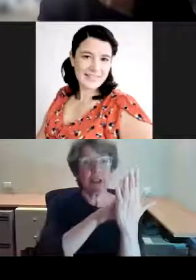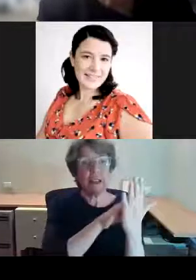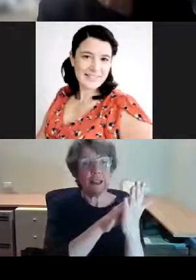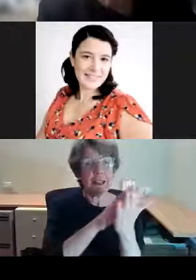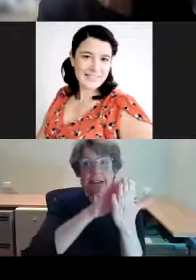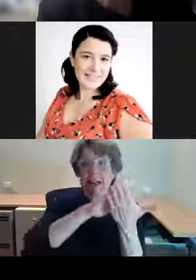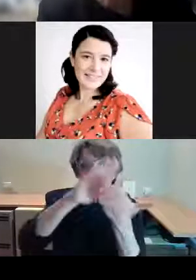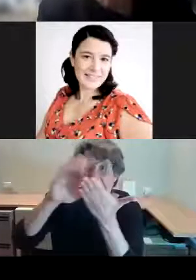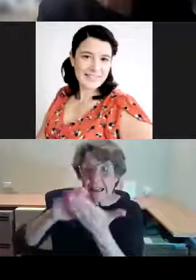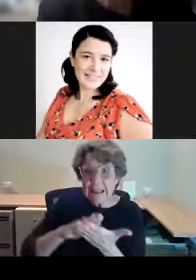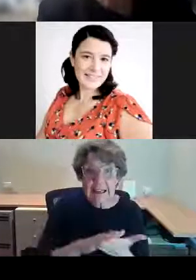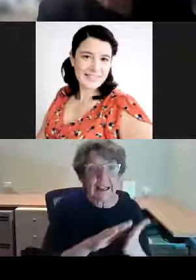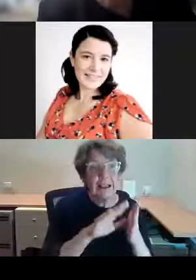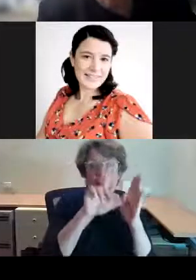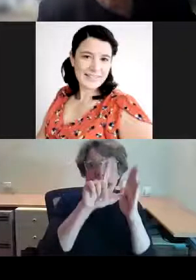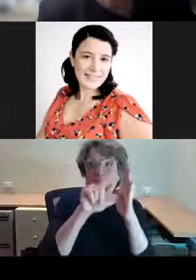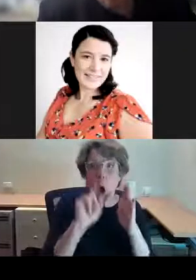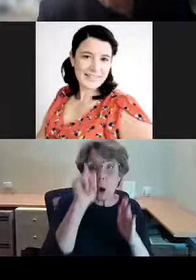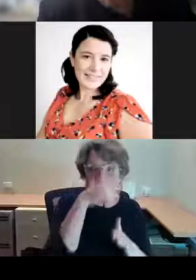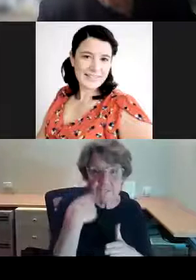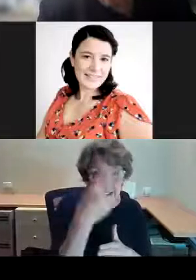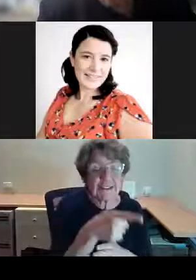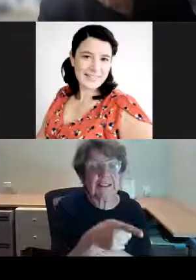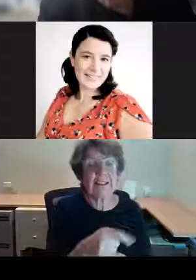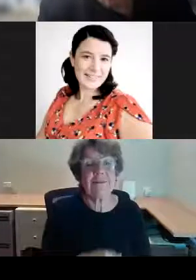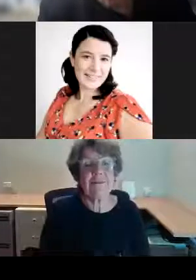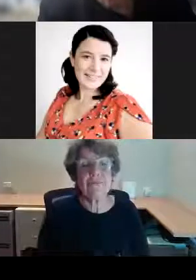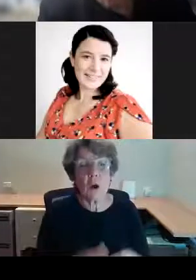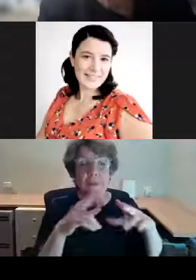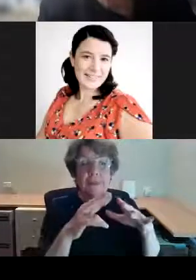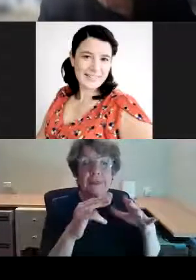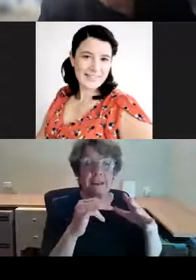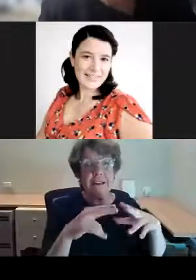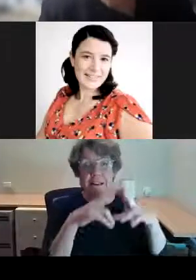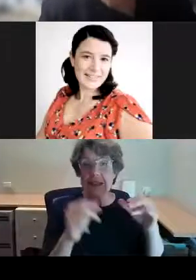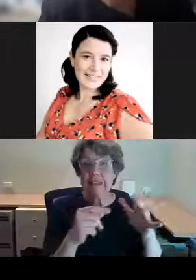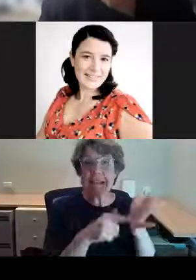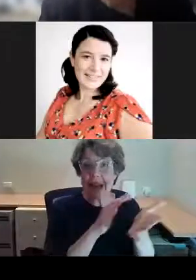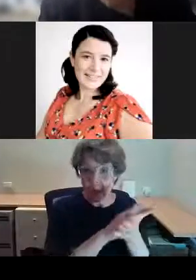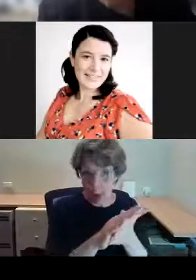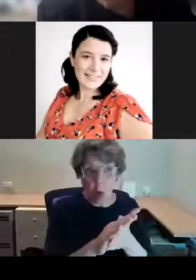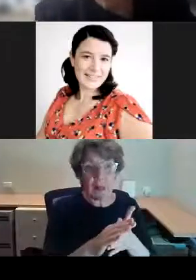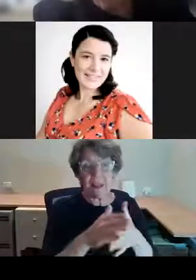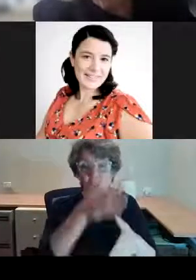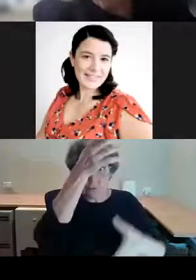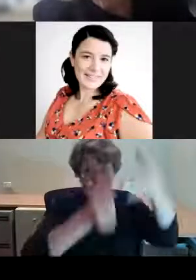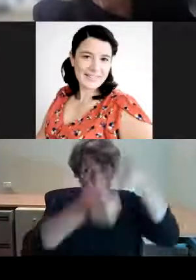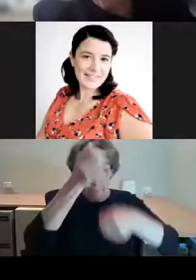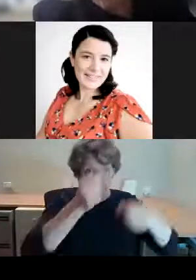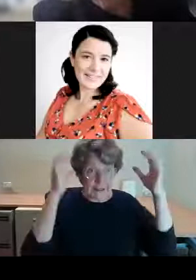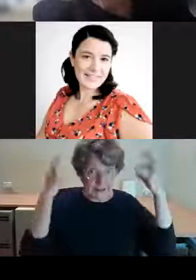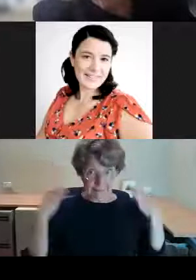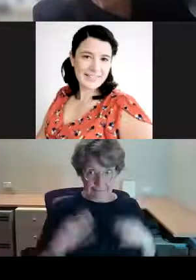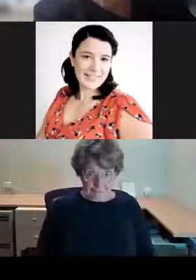the Sydney town hall clock with his rope harness. And on the right hand side, the